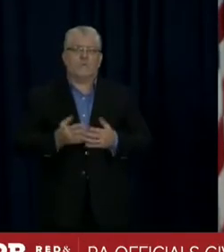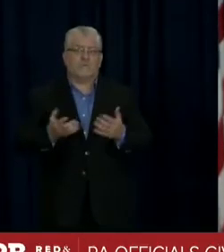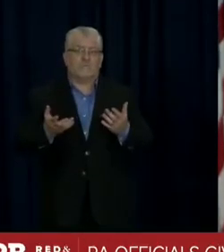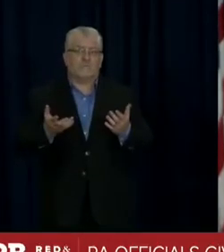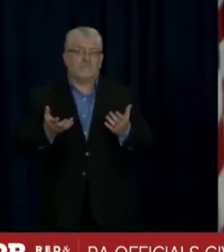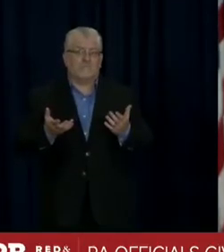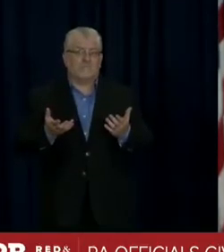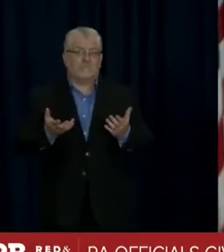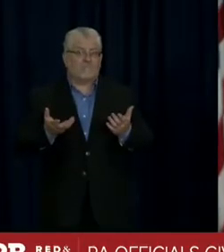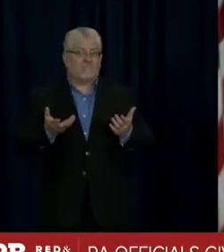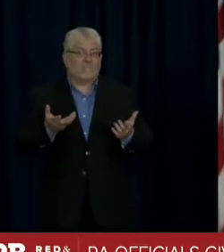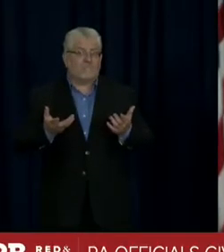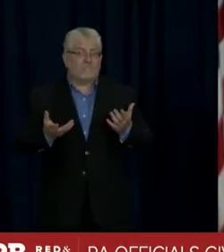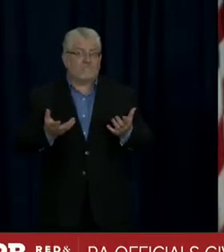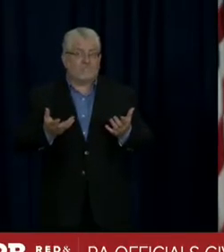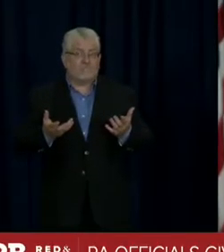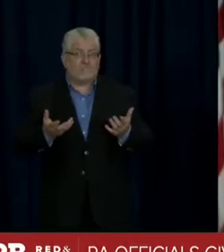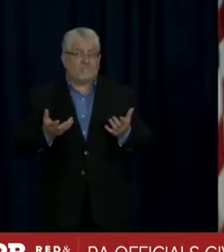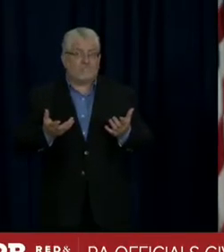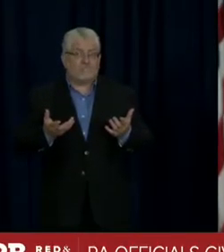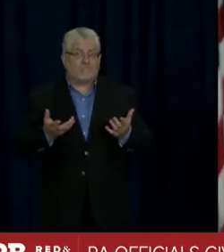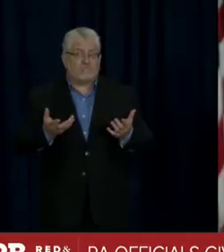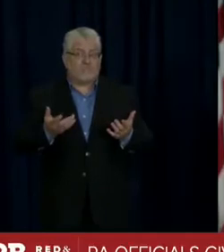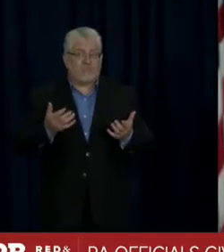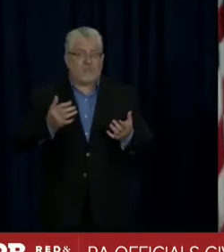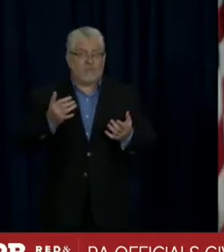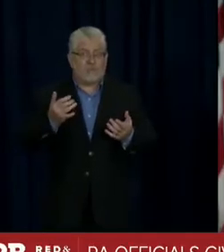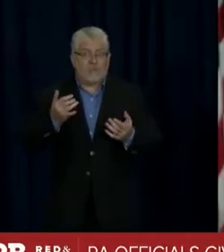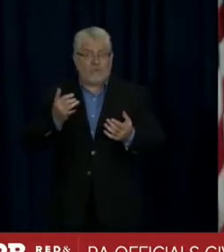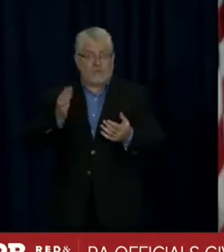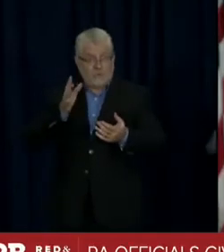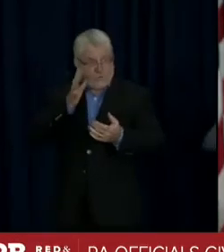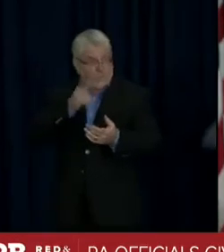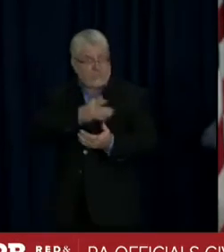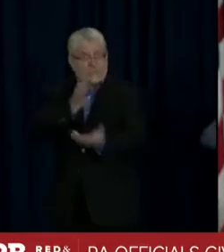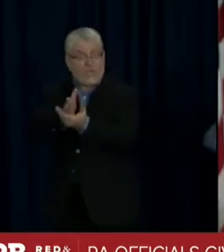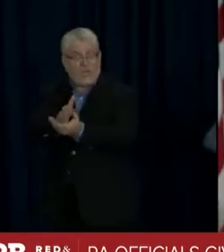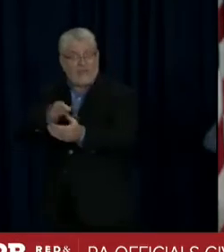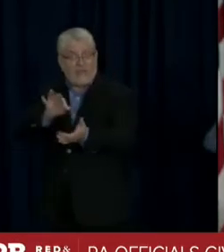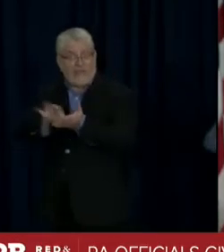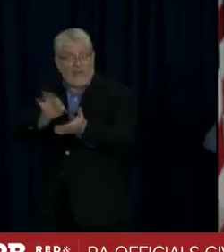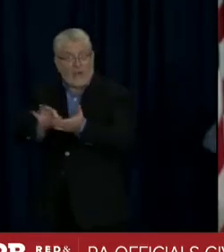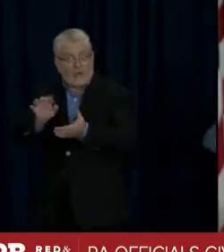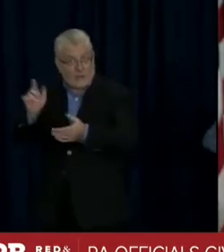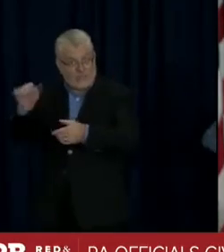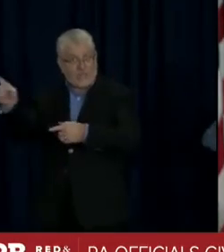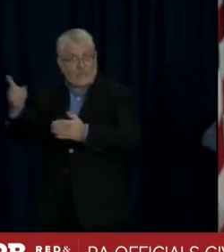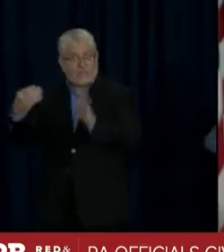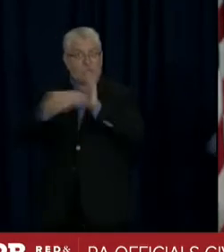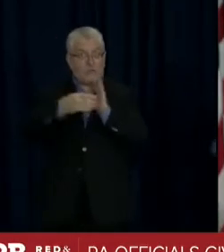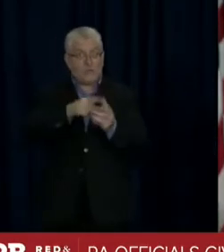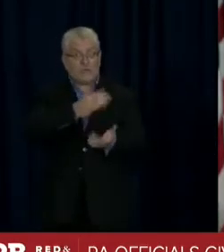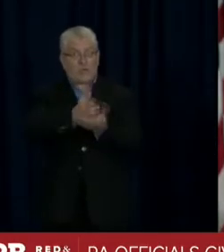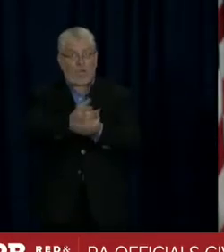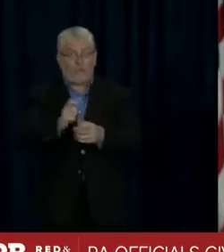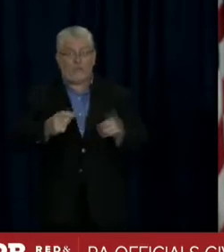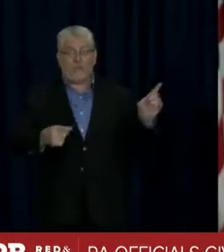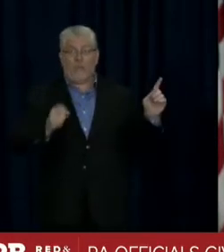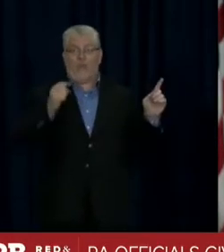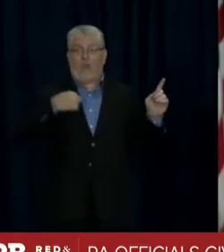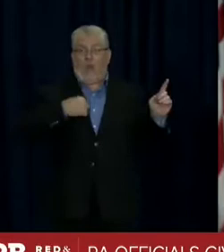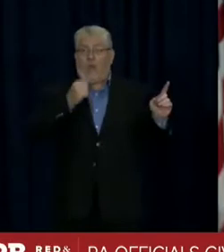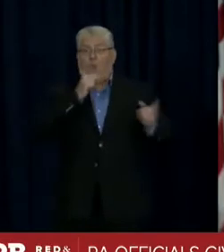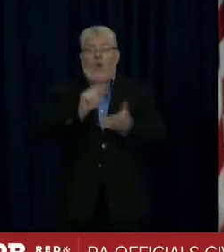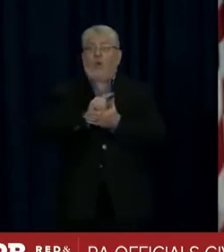this count will be shut down anytime soon? Is that possible? I don't, I'm not a lawyer. I don't know what's possible, but